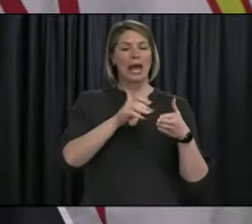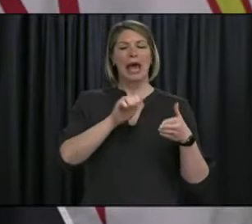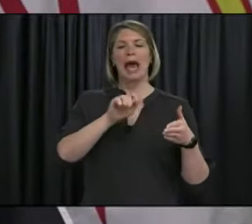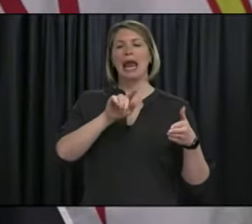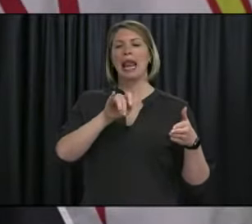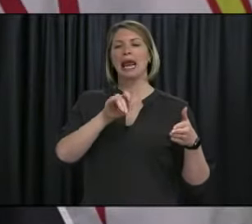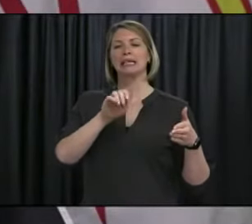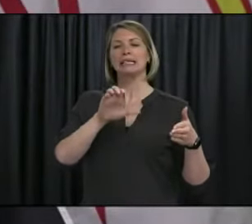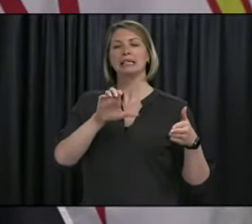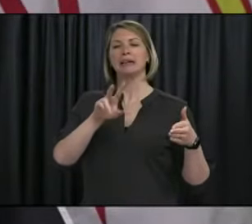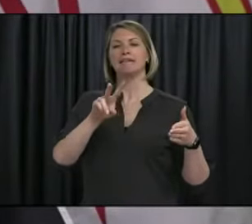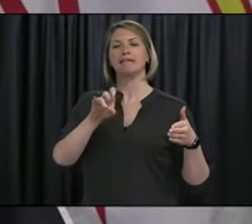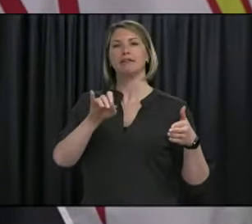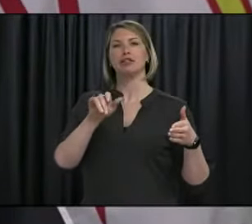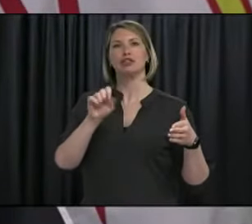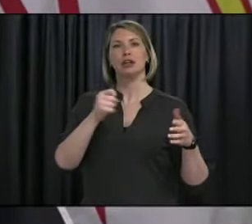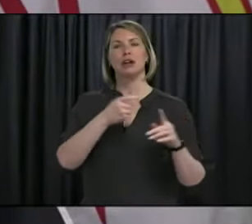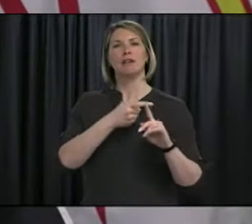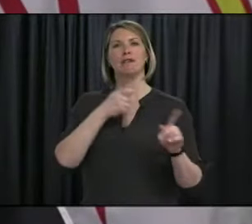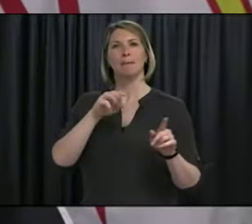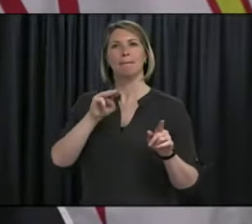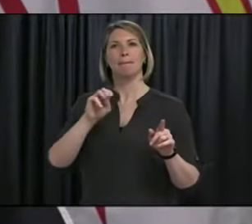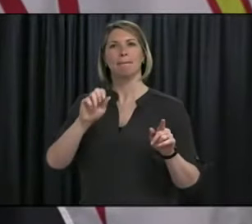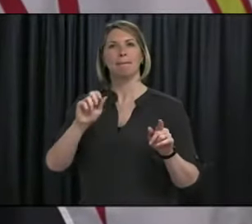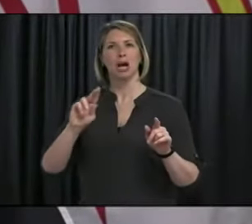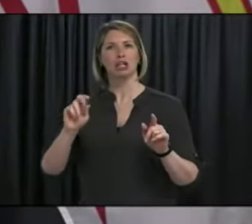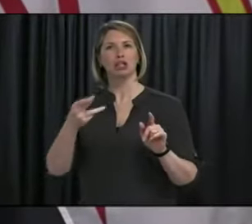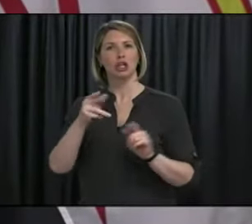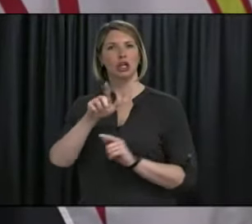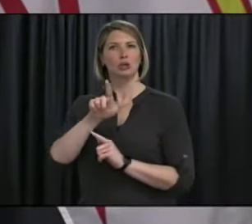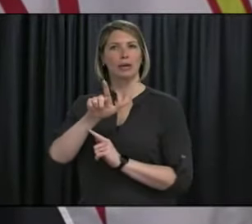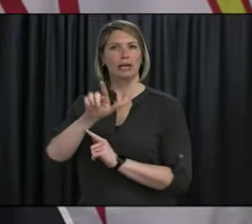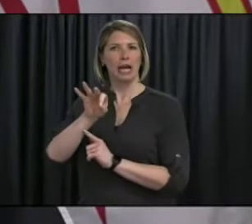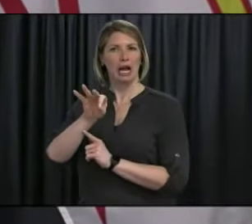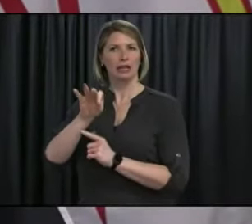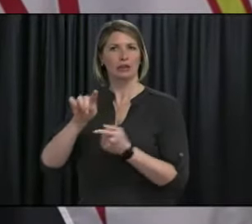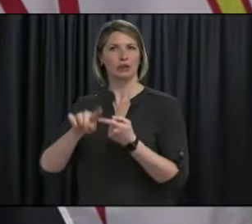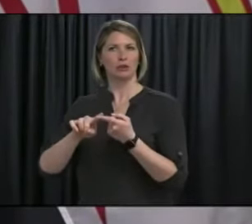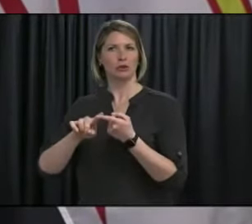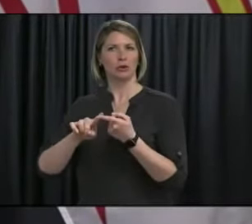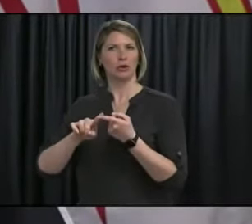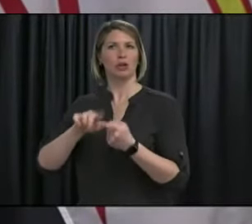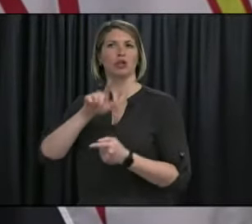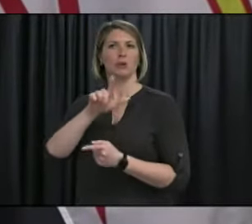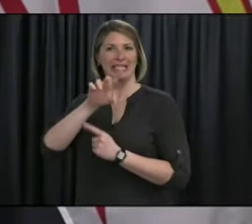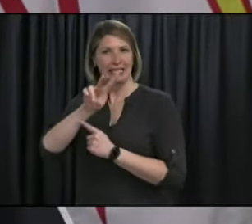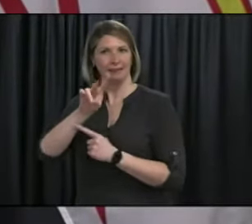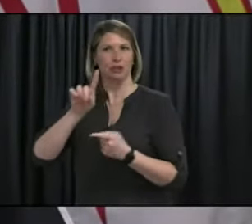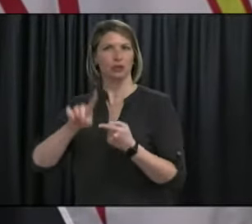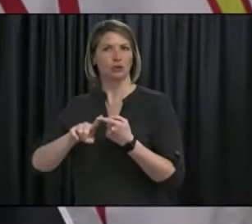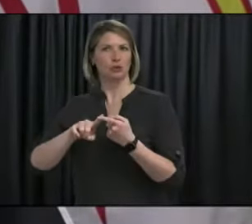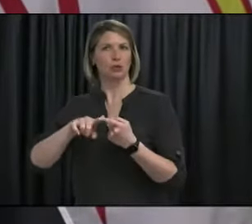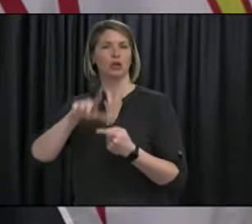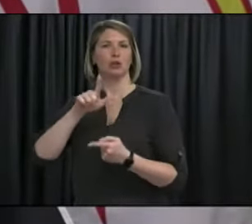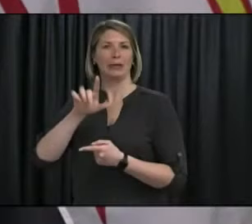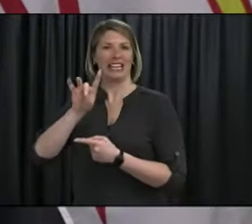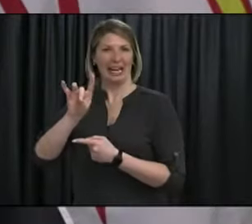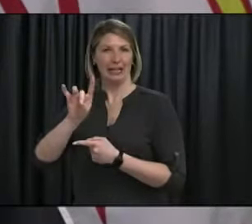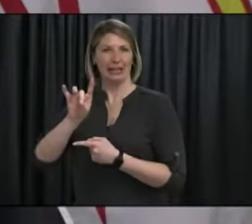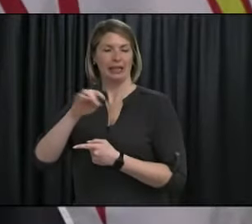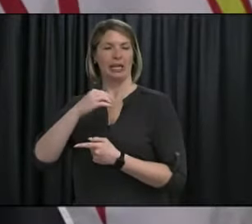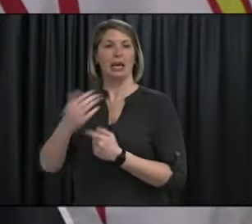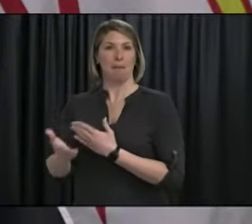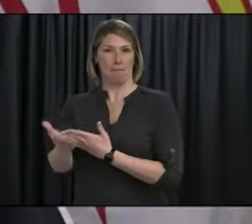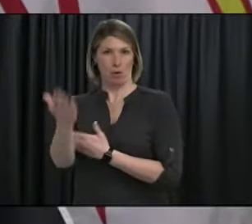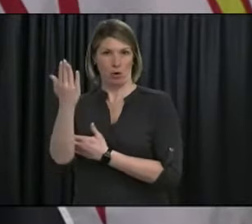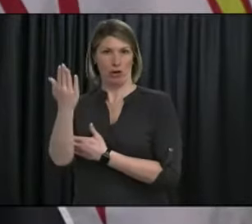March 27th, arriving on Sunday morning, March 28th, to arrange for COVID tests. We are making this request out of an abundance of caution